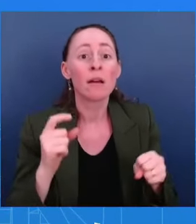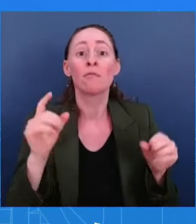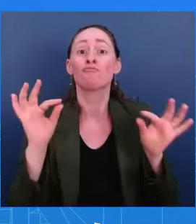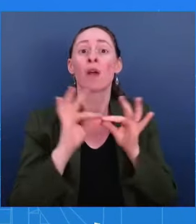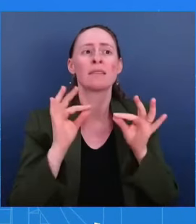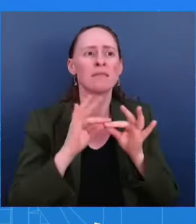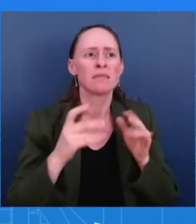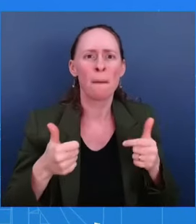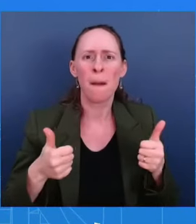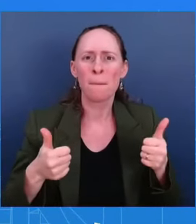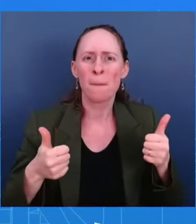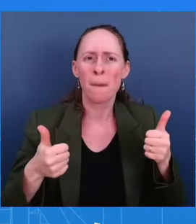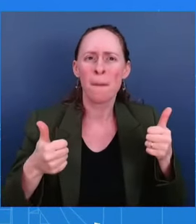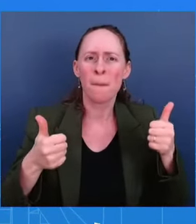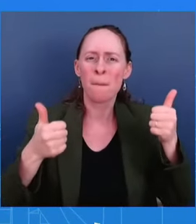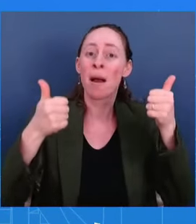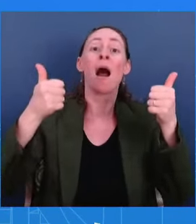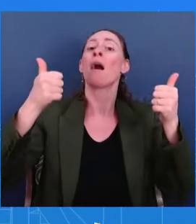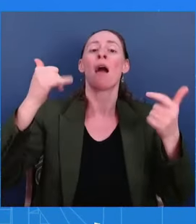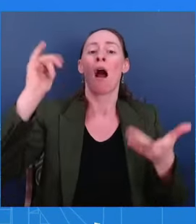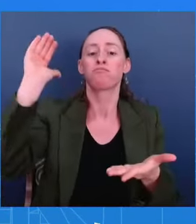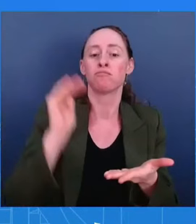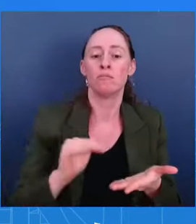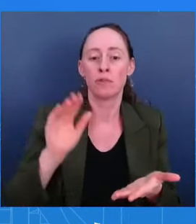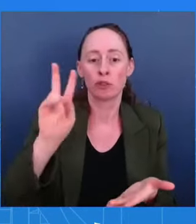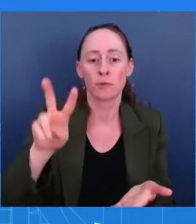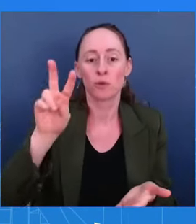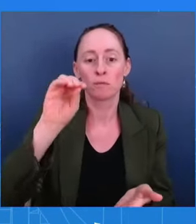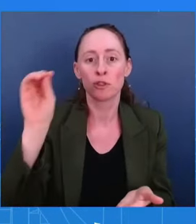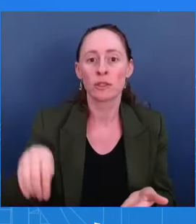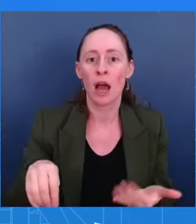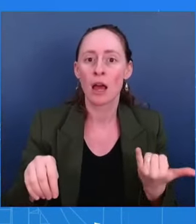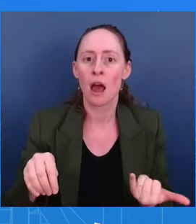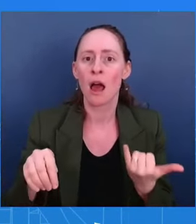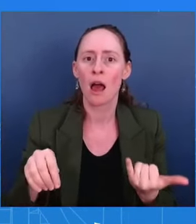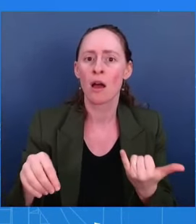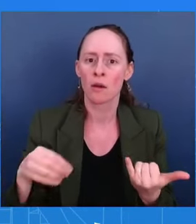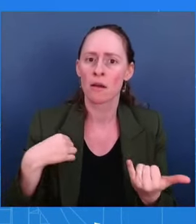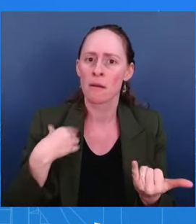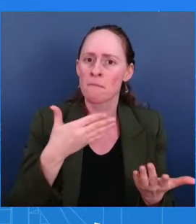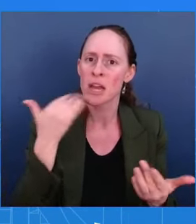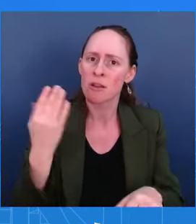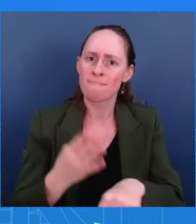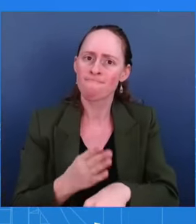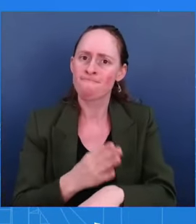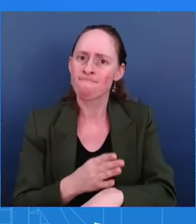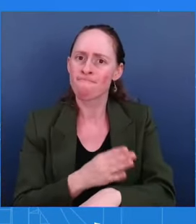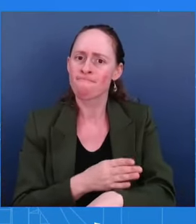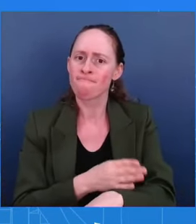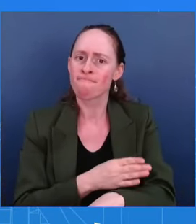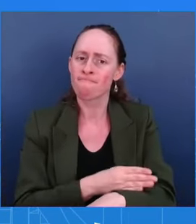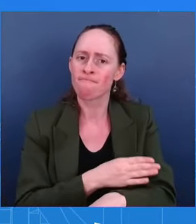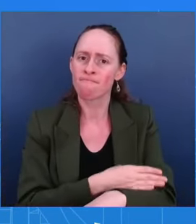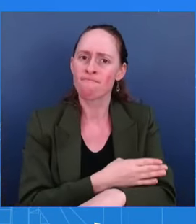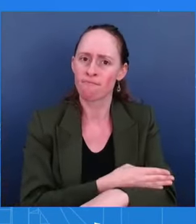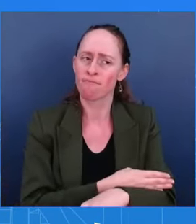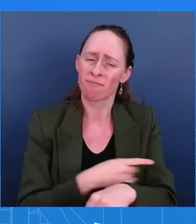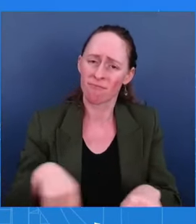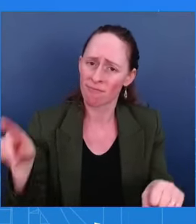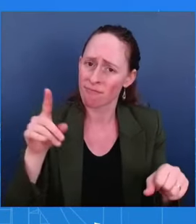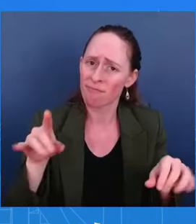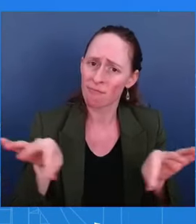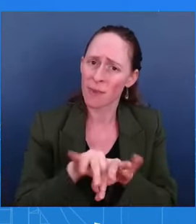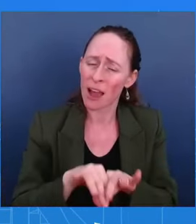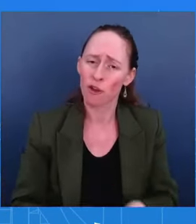quarter. And all of this data is important to note. And to your question, you know, any, you know, specifically about